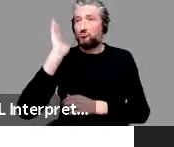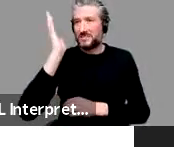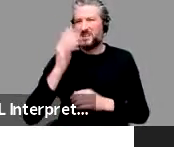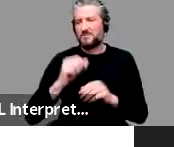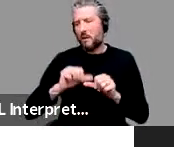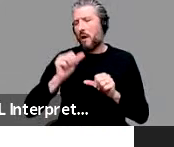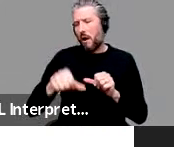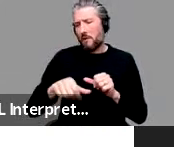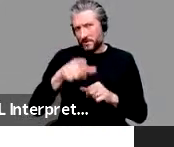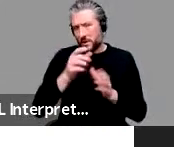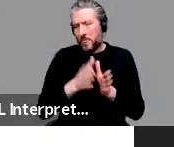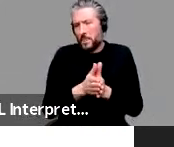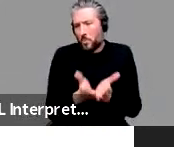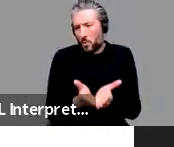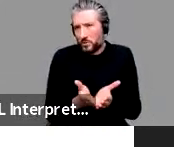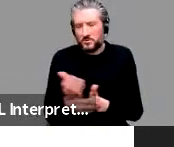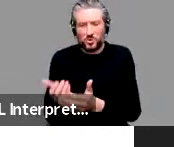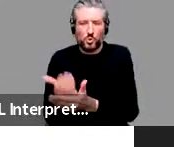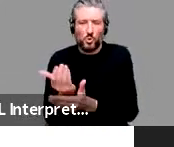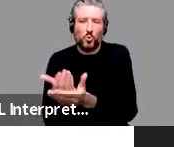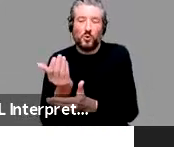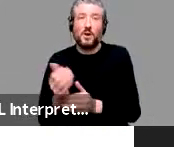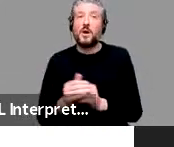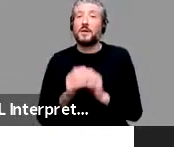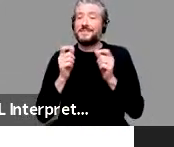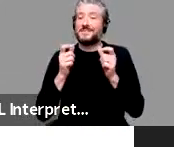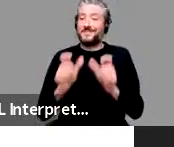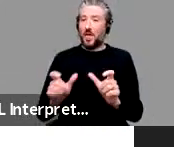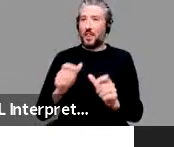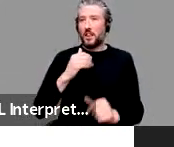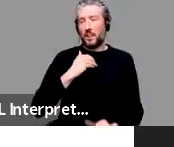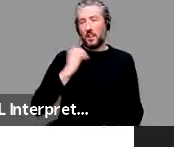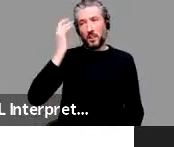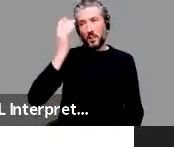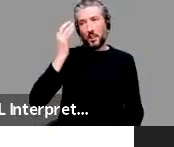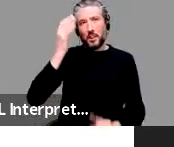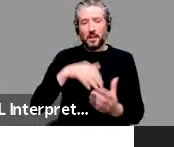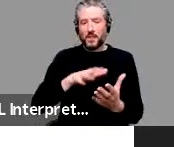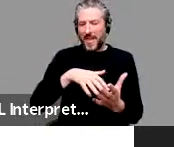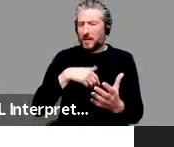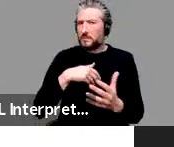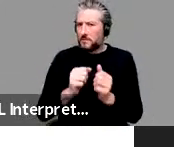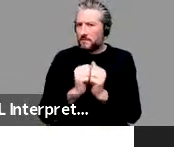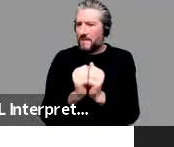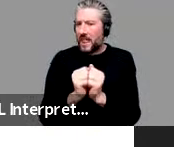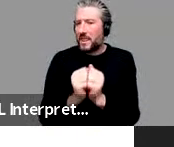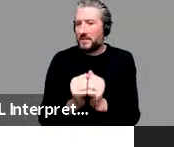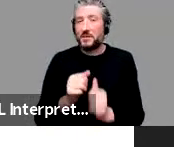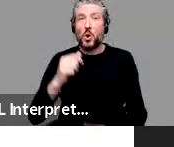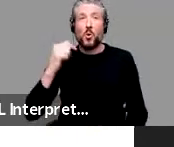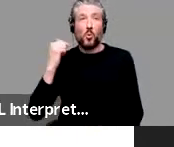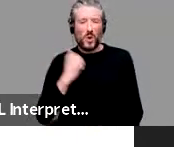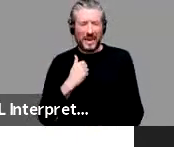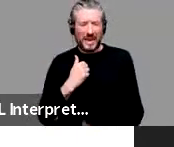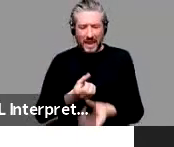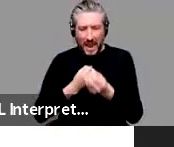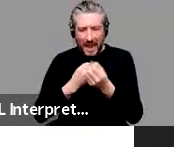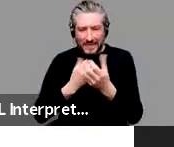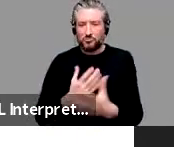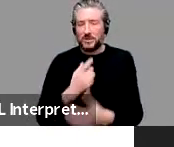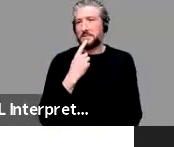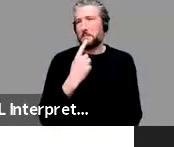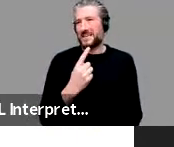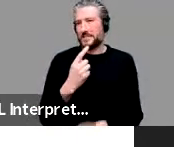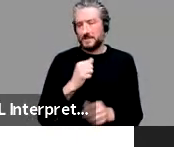But these ideas I think are valid. So we express our messages efficiently and effectively while